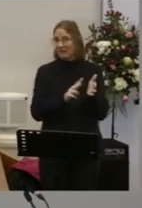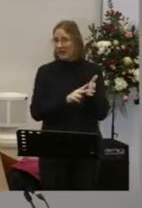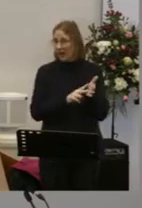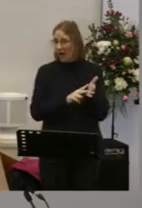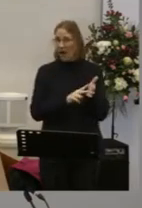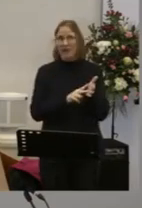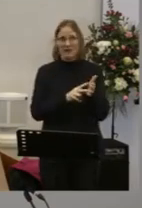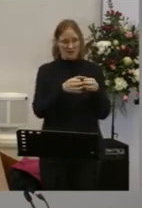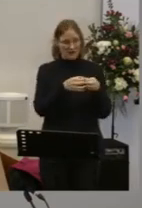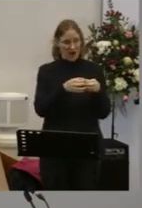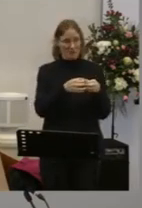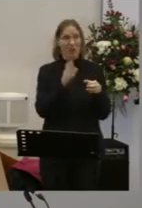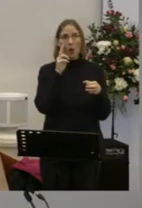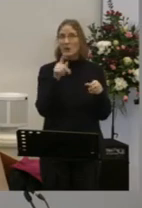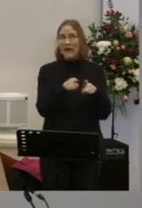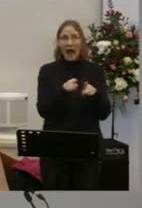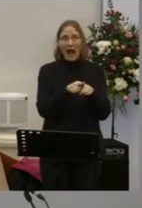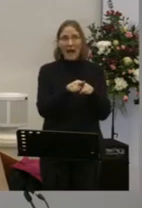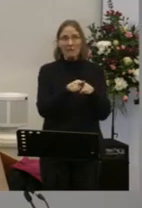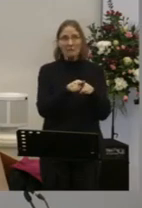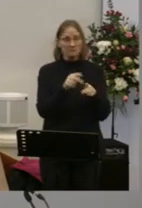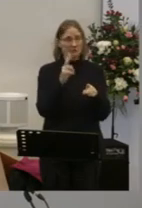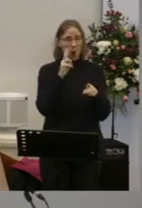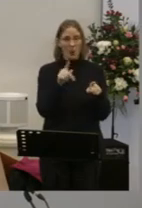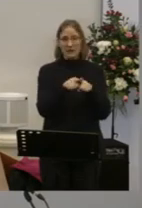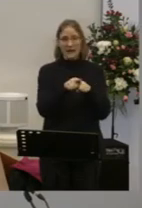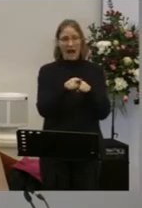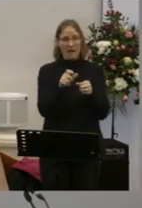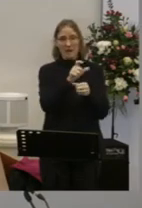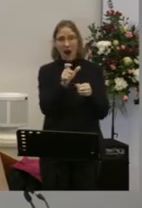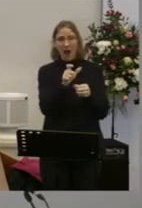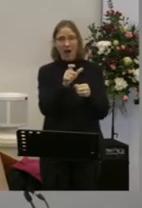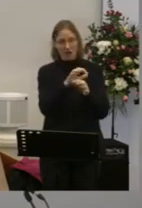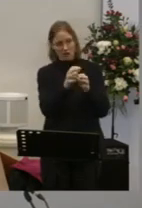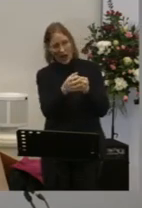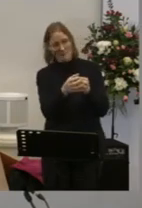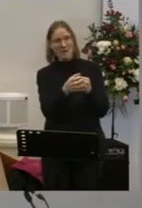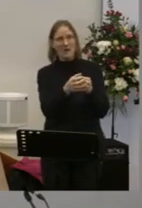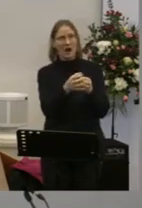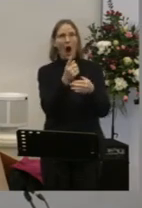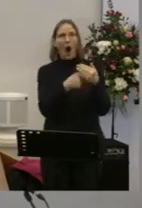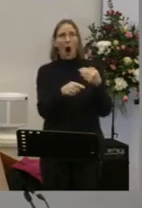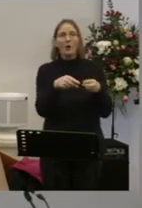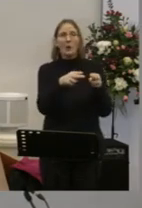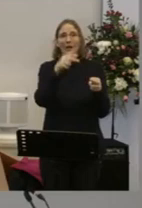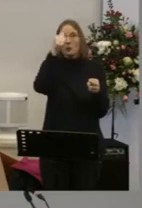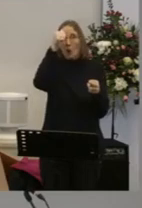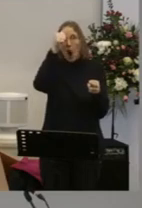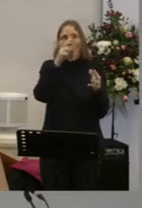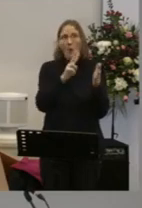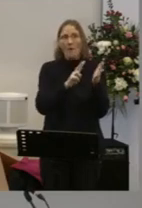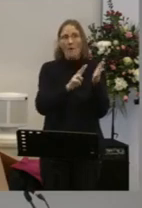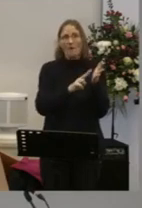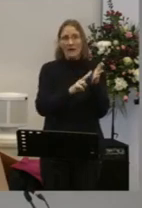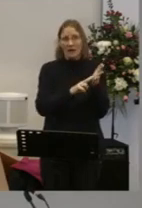The tub was the same colour The same shape The only way you knew it was vegan Is because there was a little logo thing on the lid